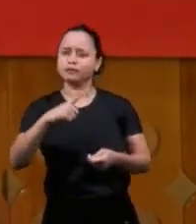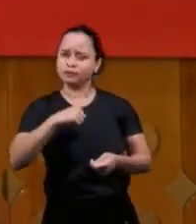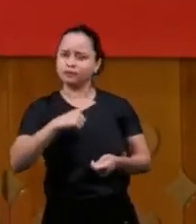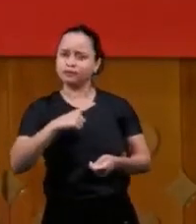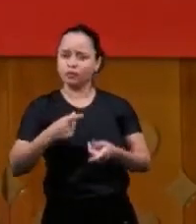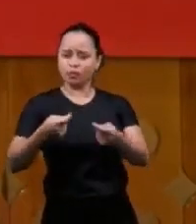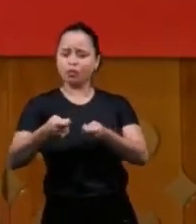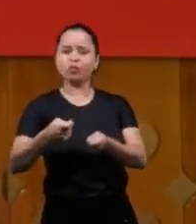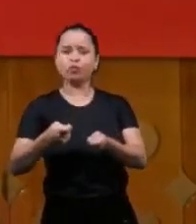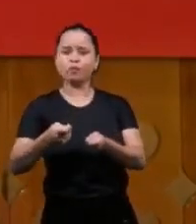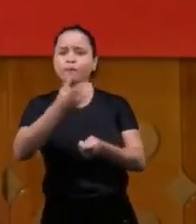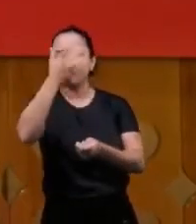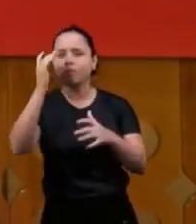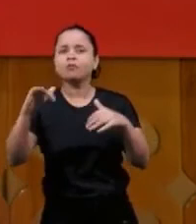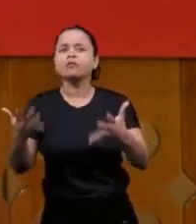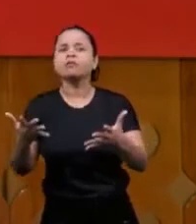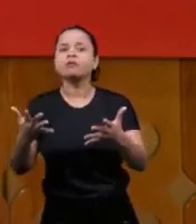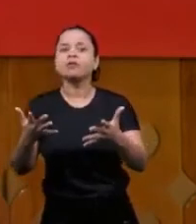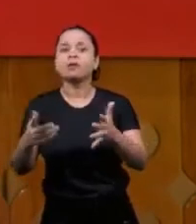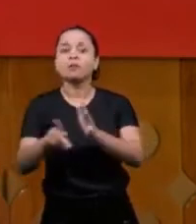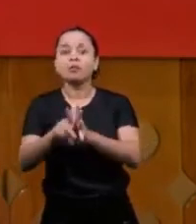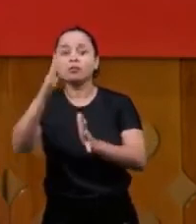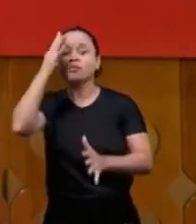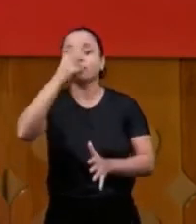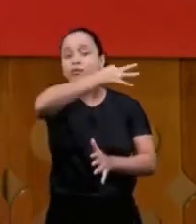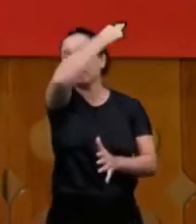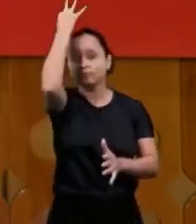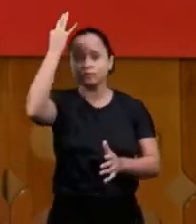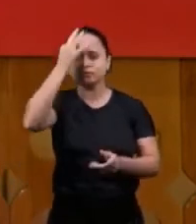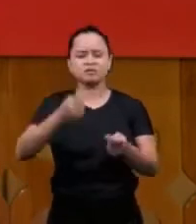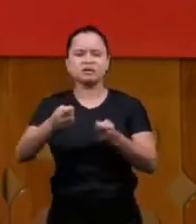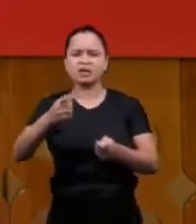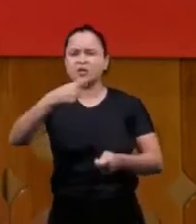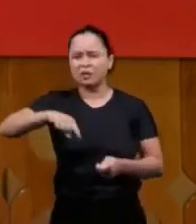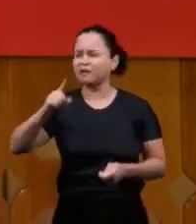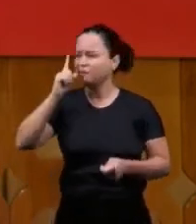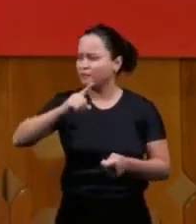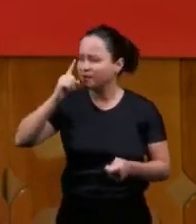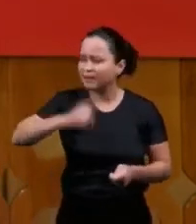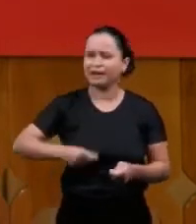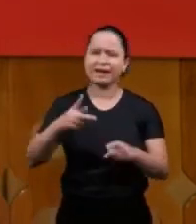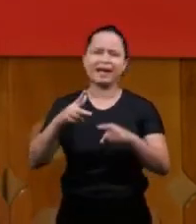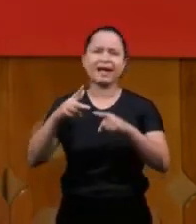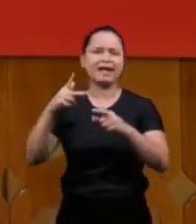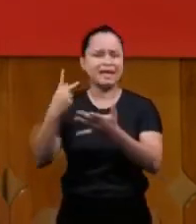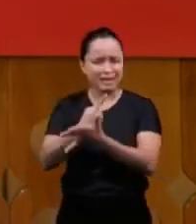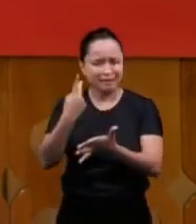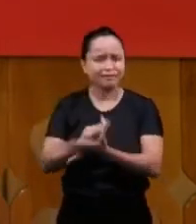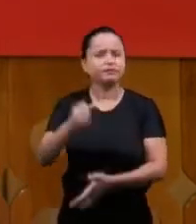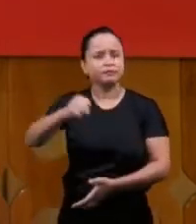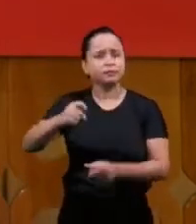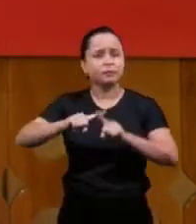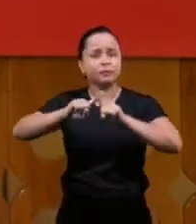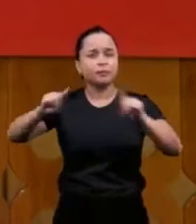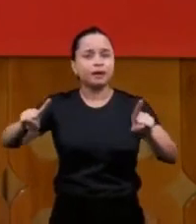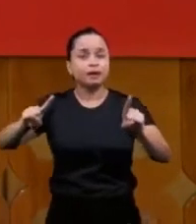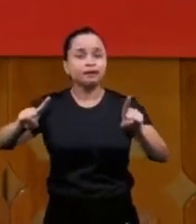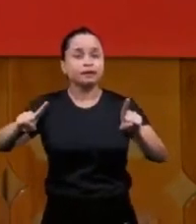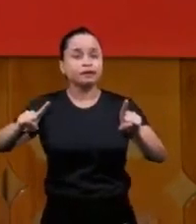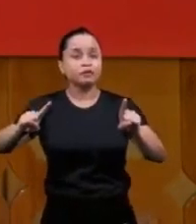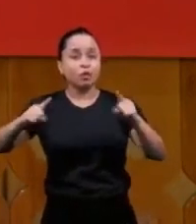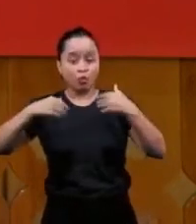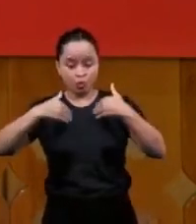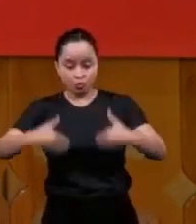we have the guidance of the Holy Spirit and we can err we can fail but we are corrected in the body this is